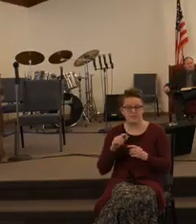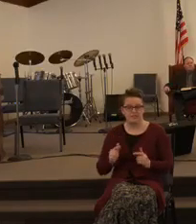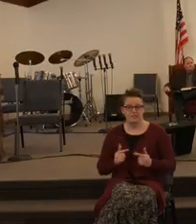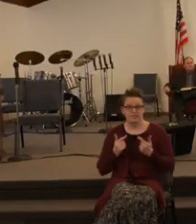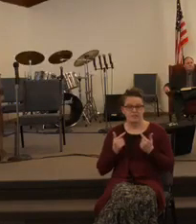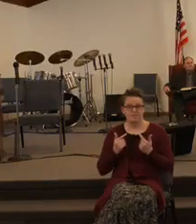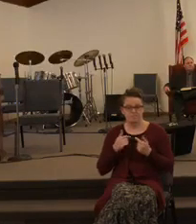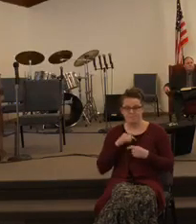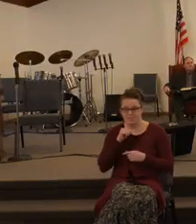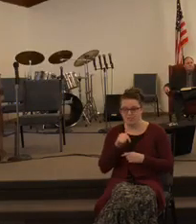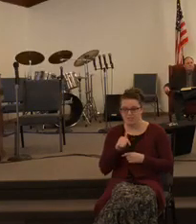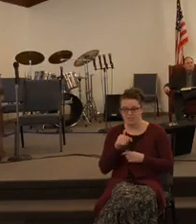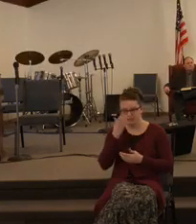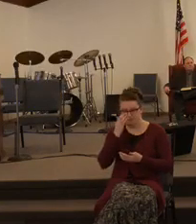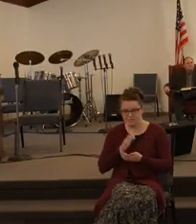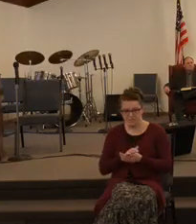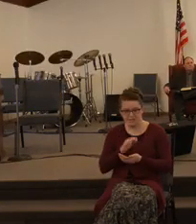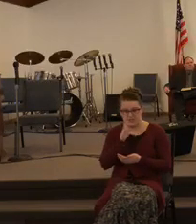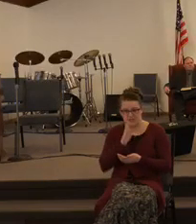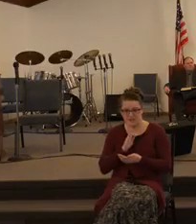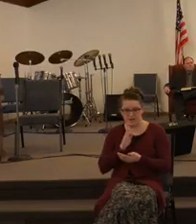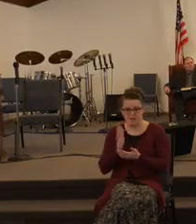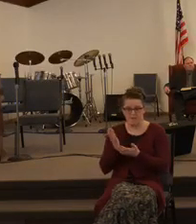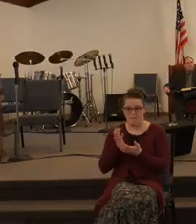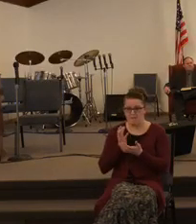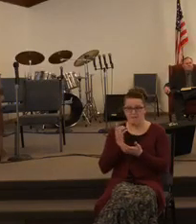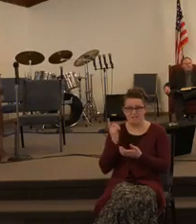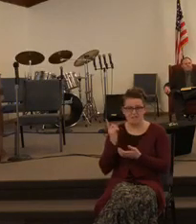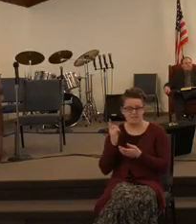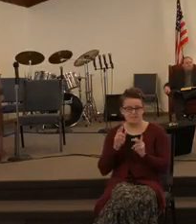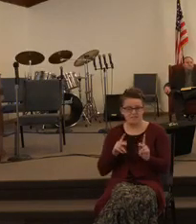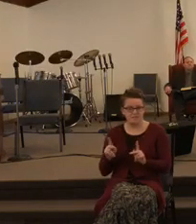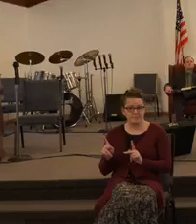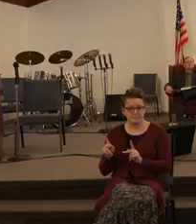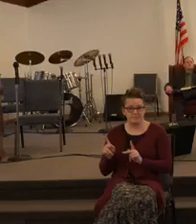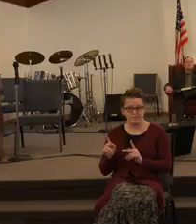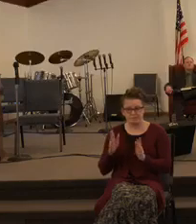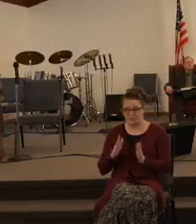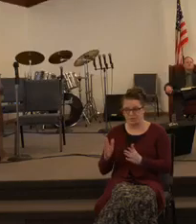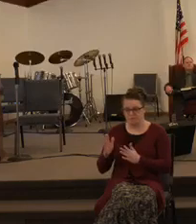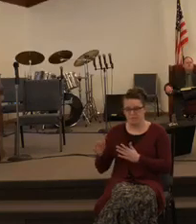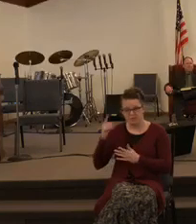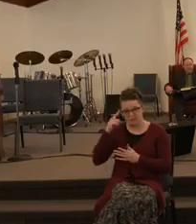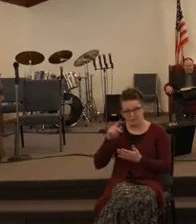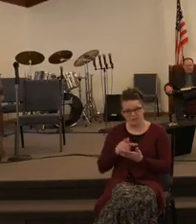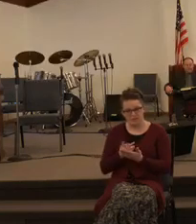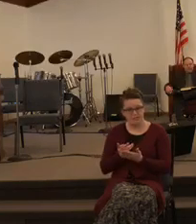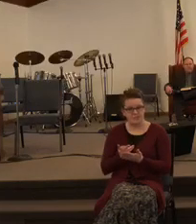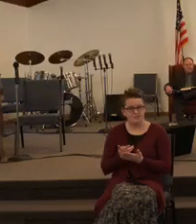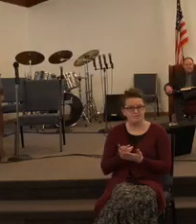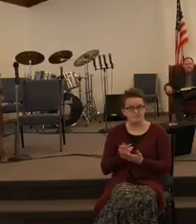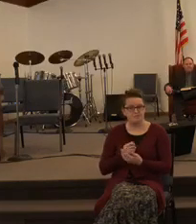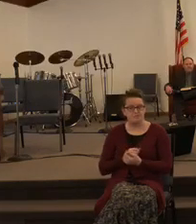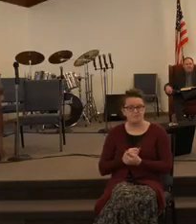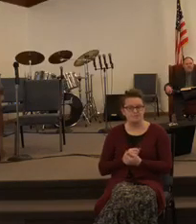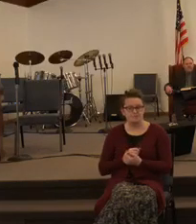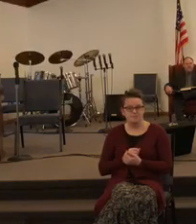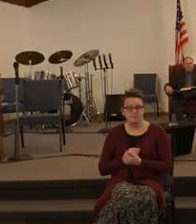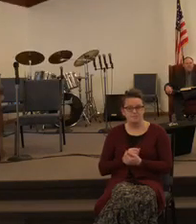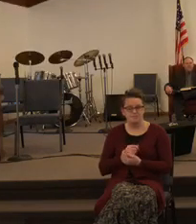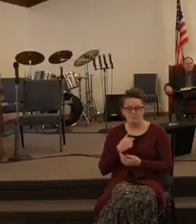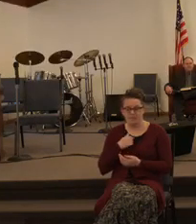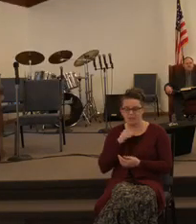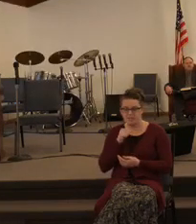I do not believe that God intends for His people to prepare for failure. Right. Come on now.